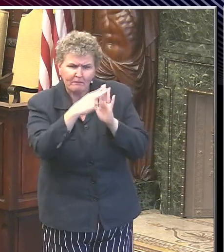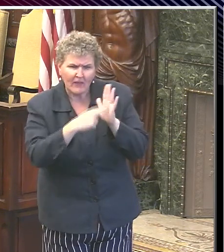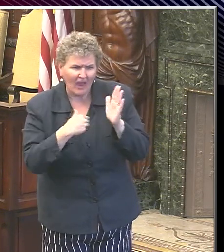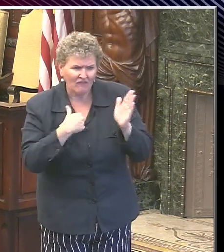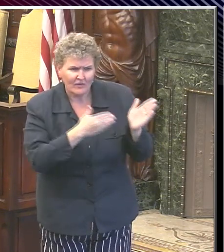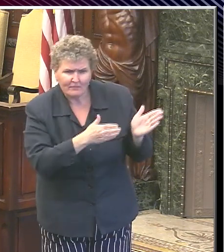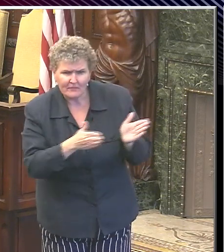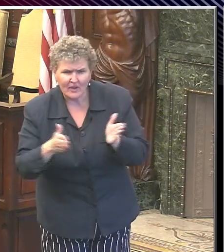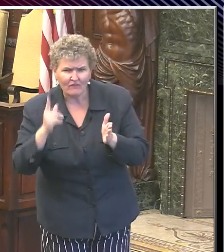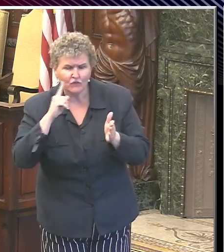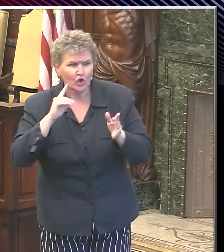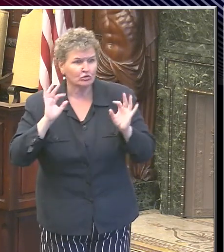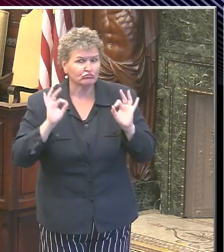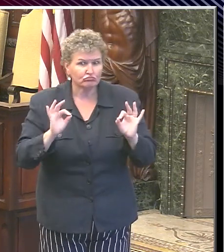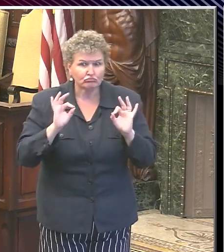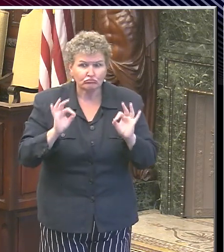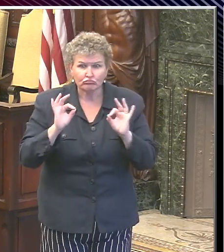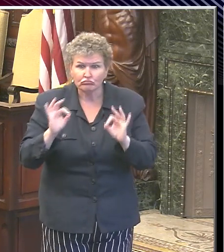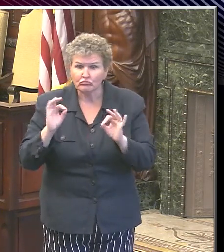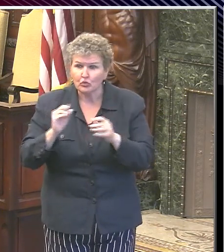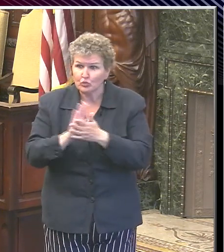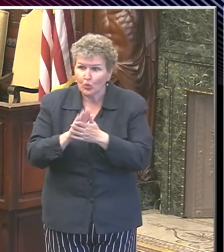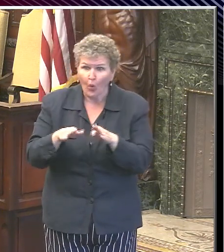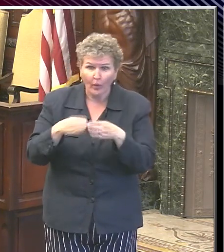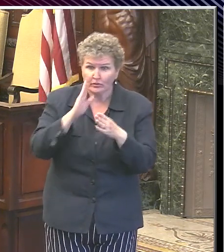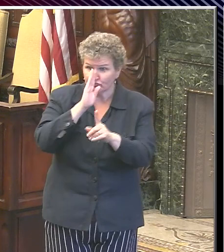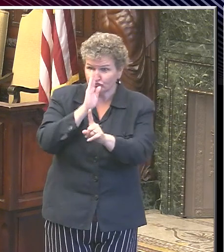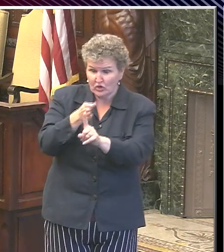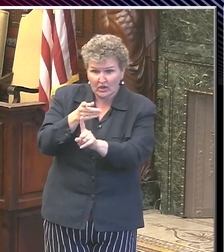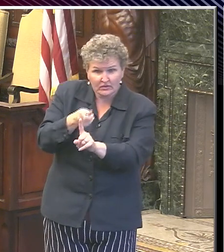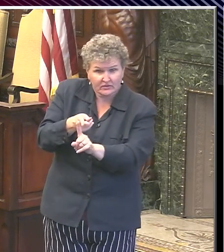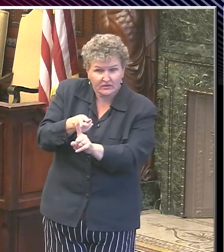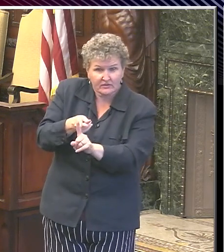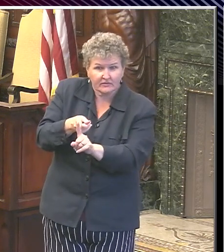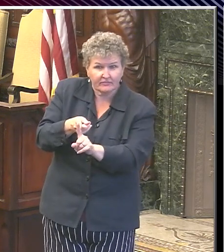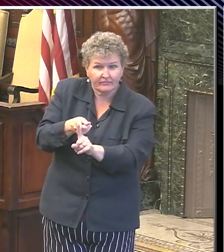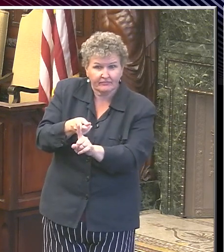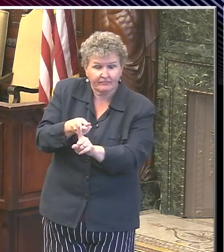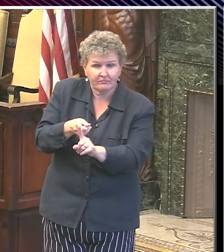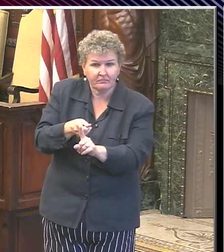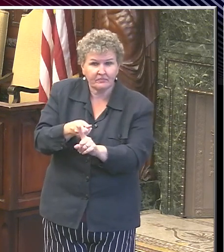happening? They plan to have in-person classes.